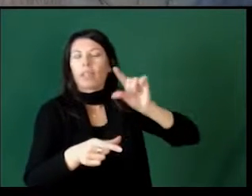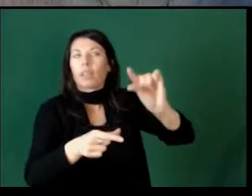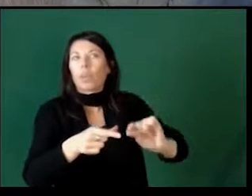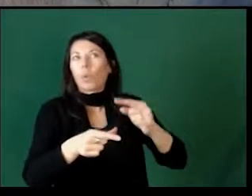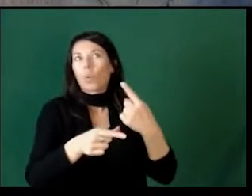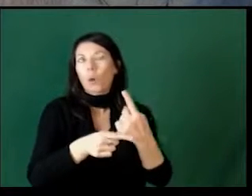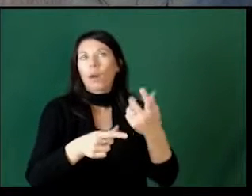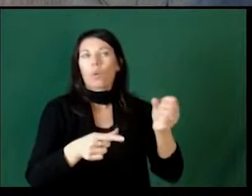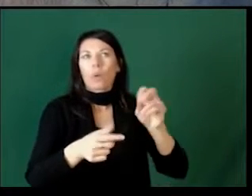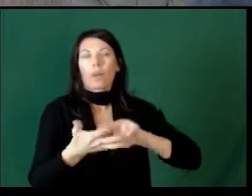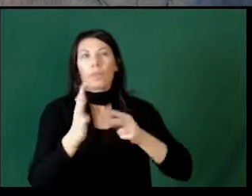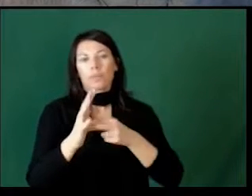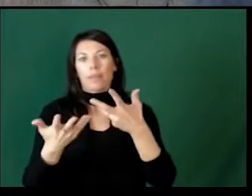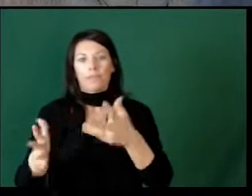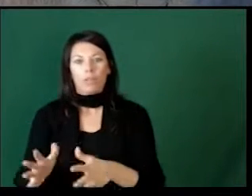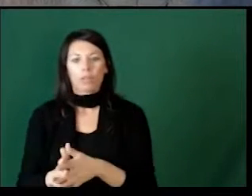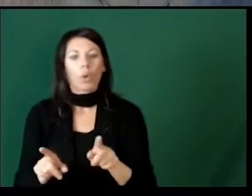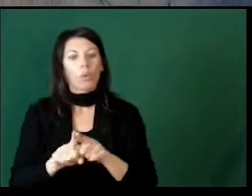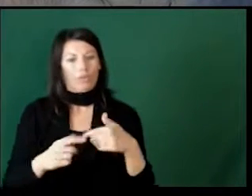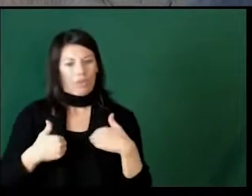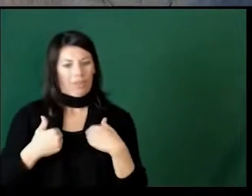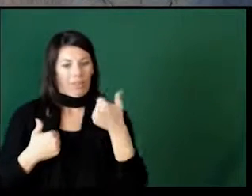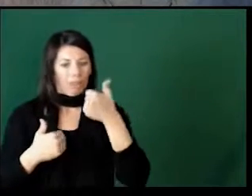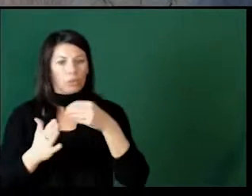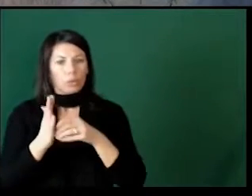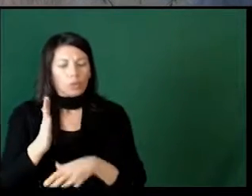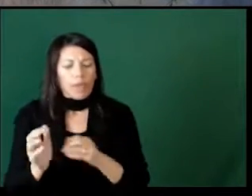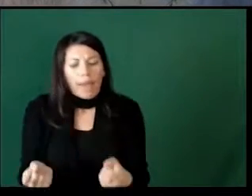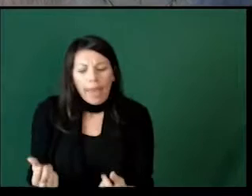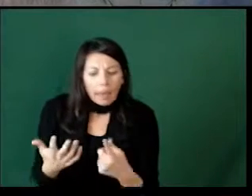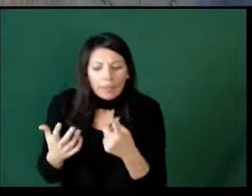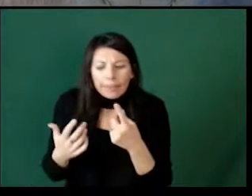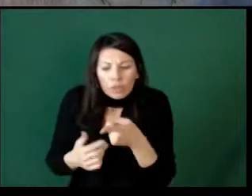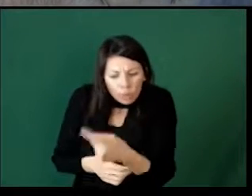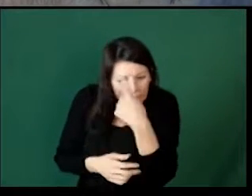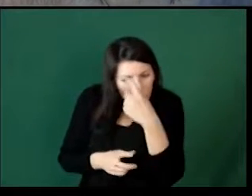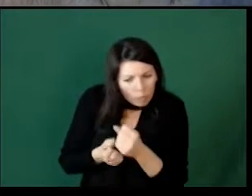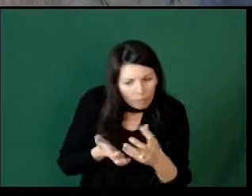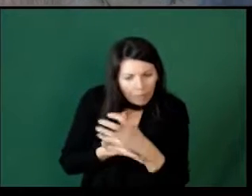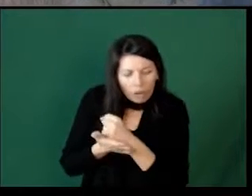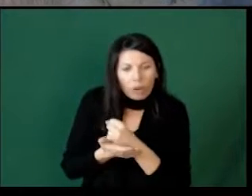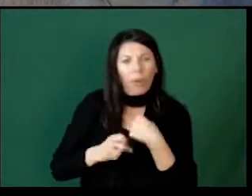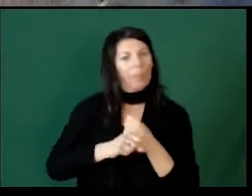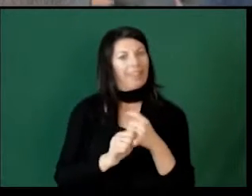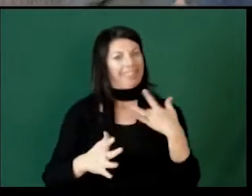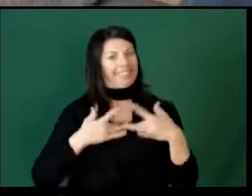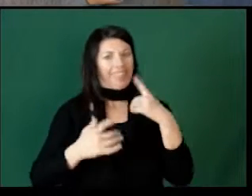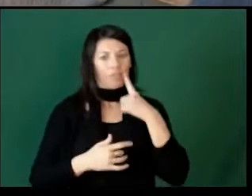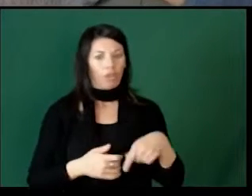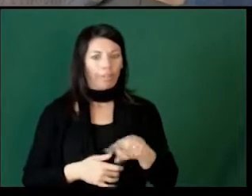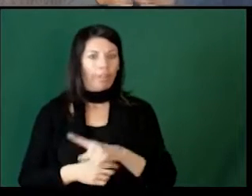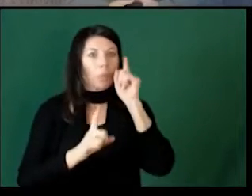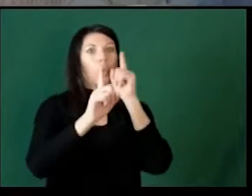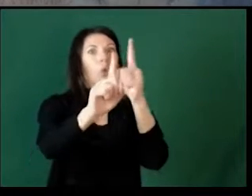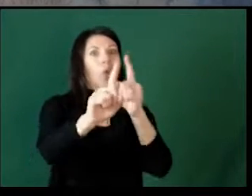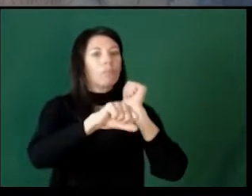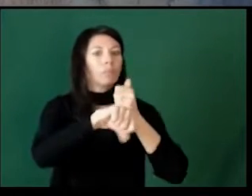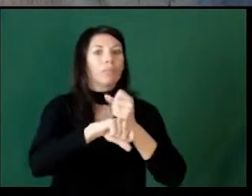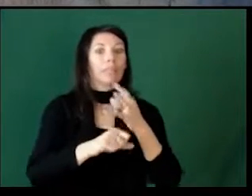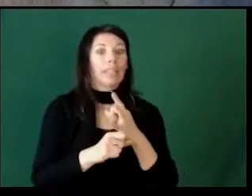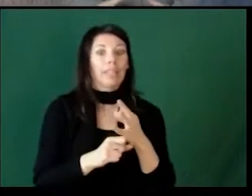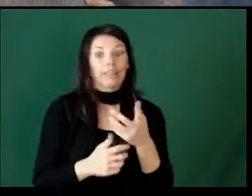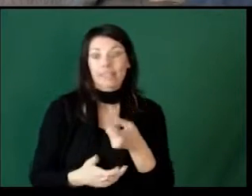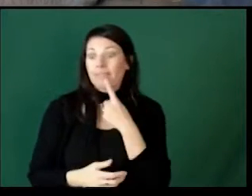it's something they can count, especially for younger students. You can talk with them ahead of time. How many do you think you can get? Kind of set it up, make it exciting for them.